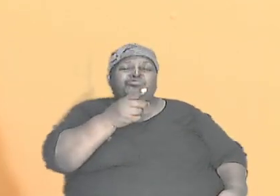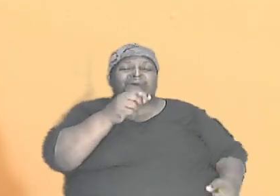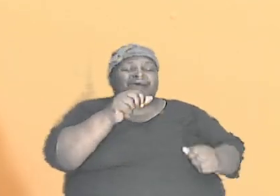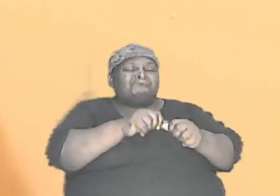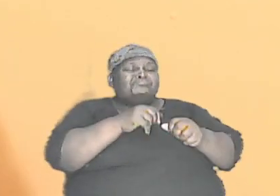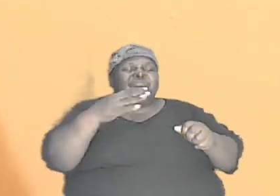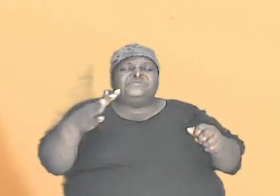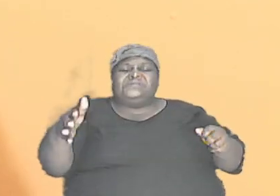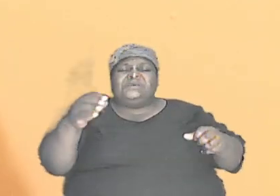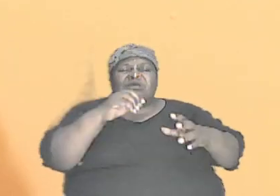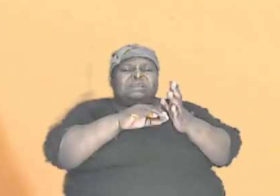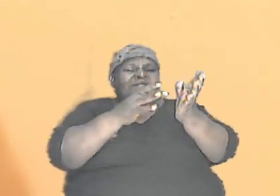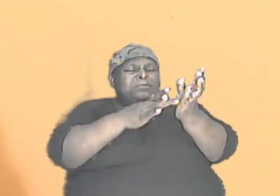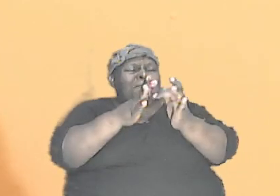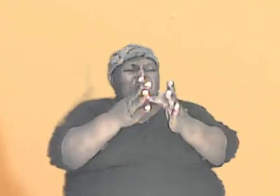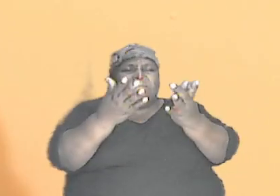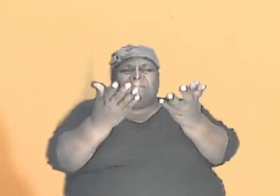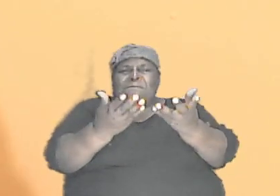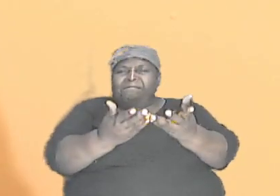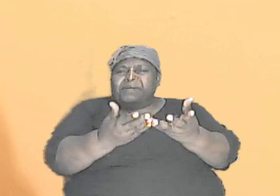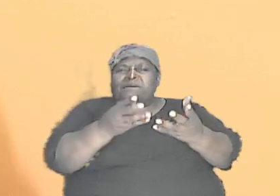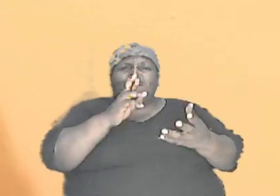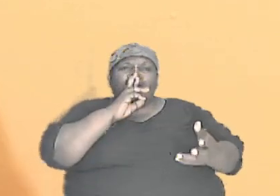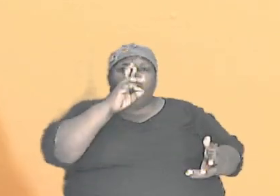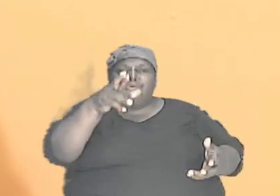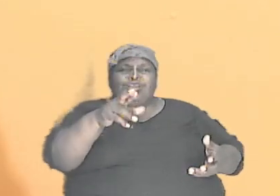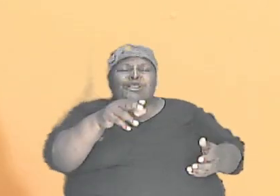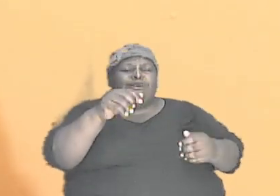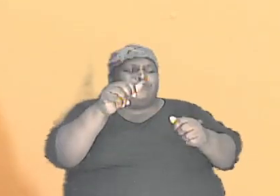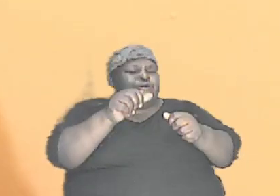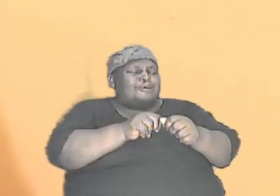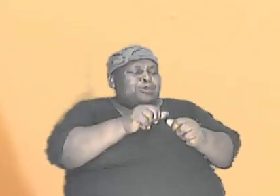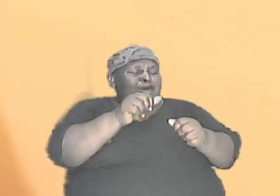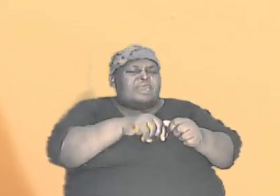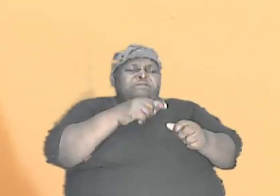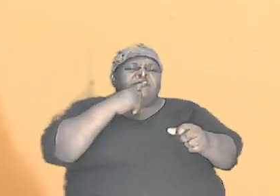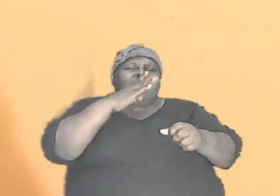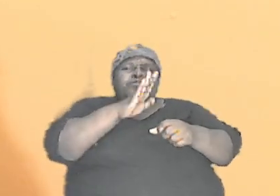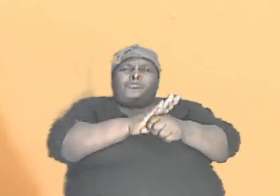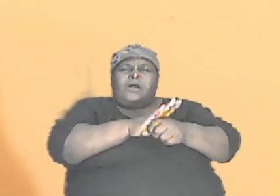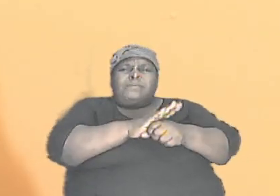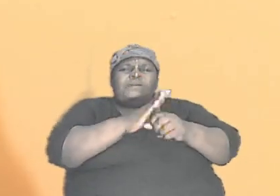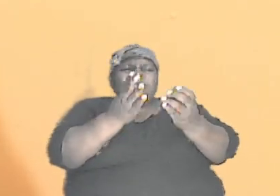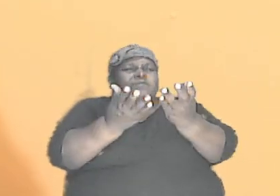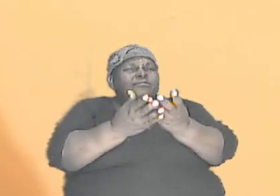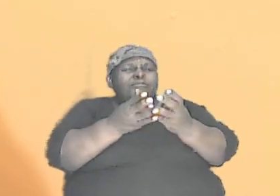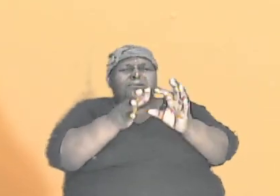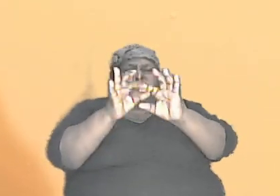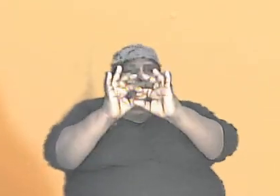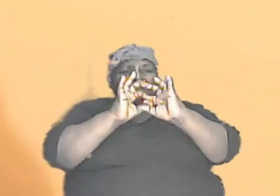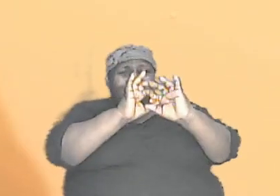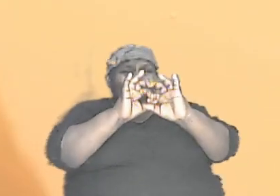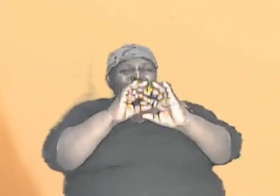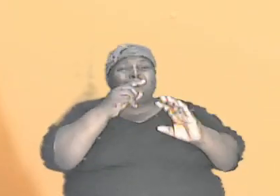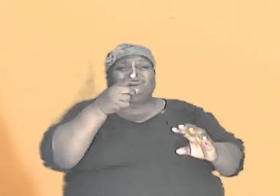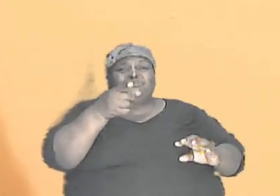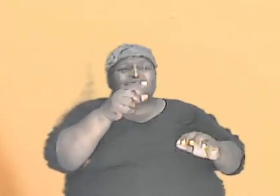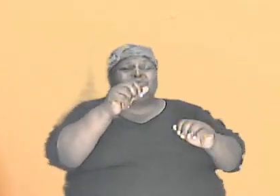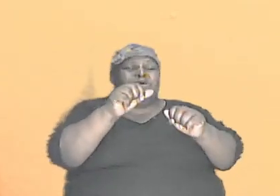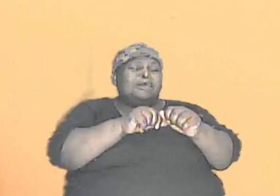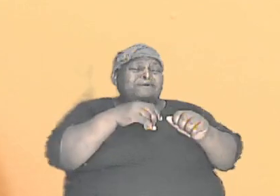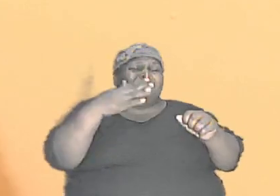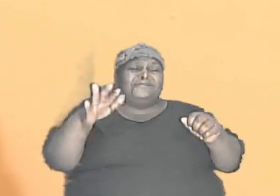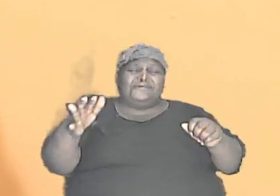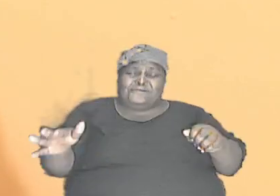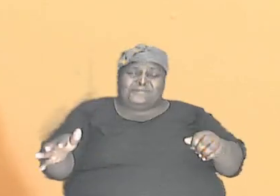real. Every promise in the book belongs to you. Everything that starts out